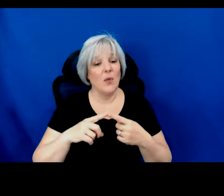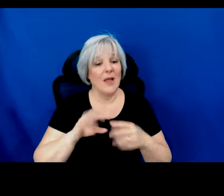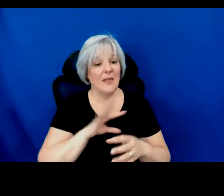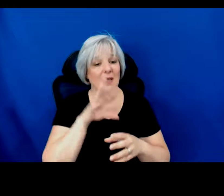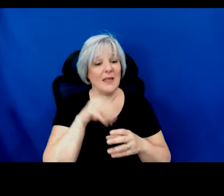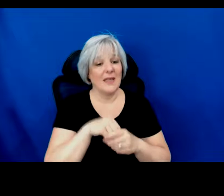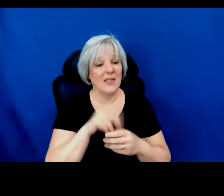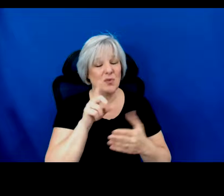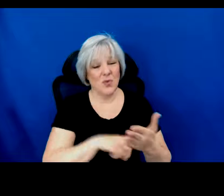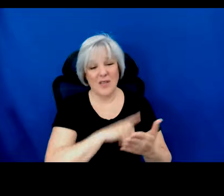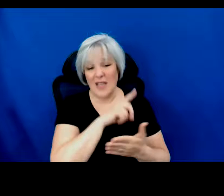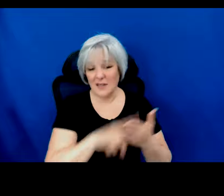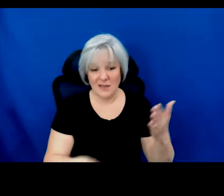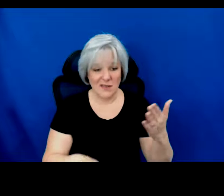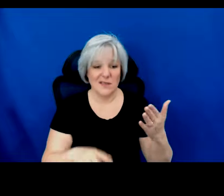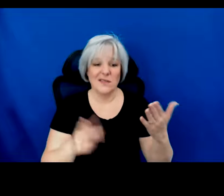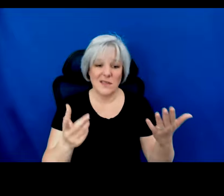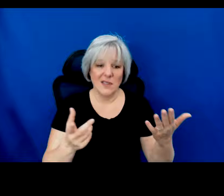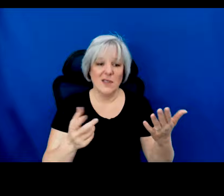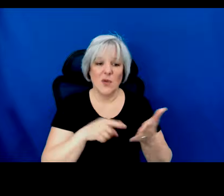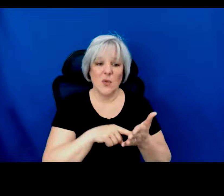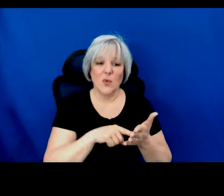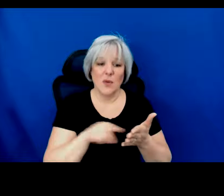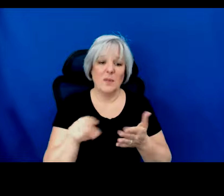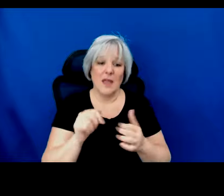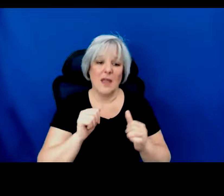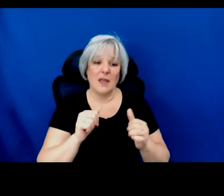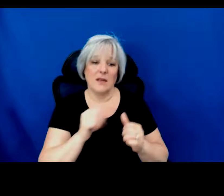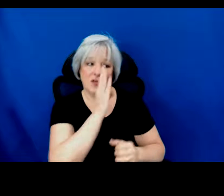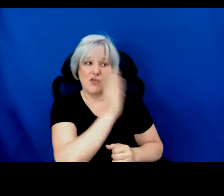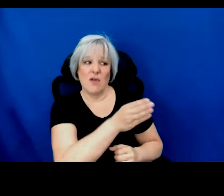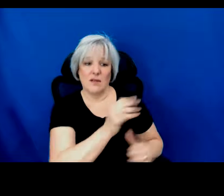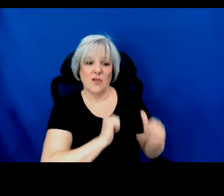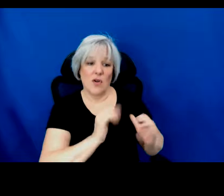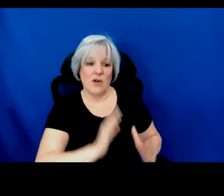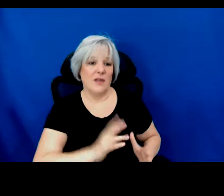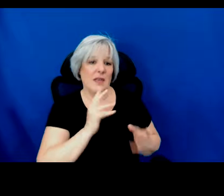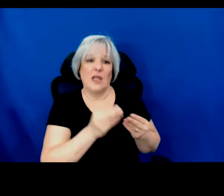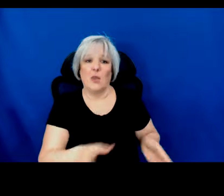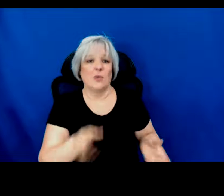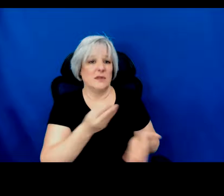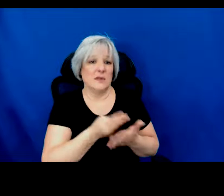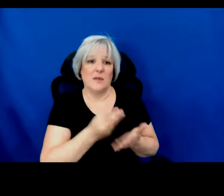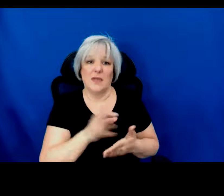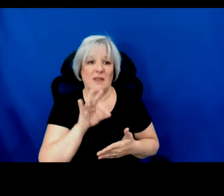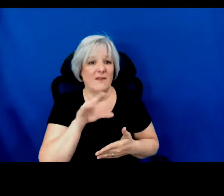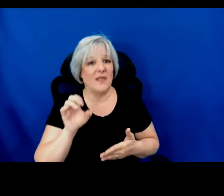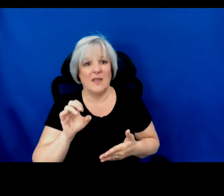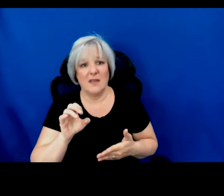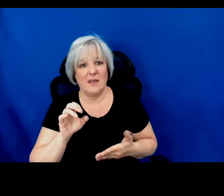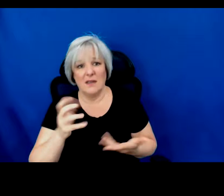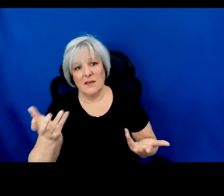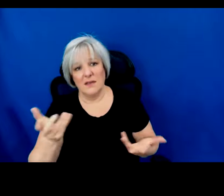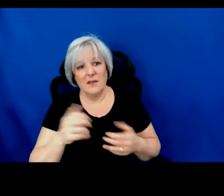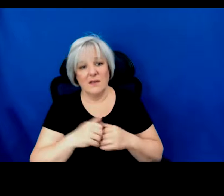completely canceled, we paid the artists directly so that they didn't lose out on the fee that they might have,